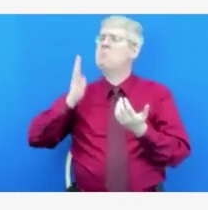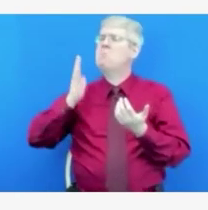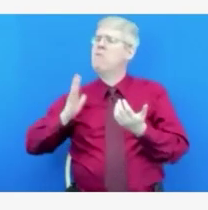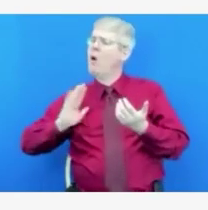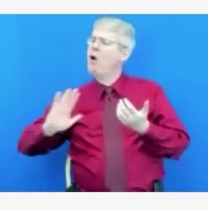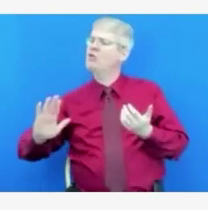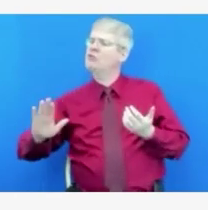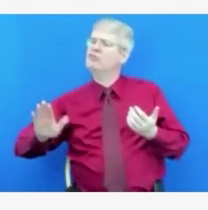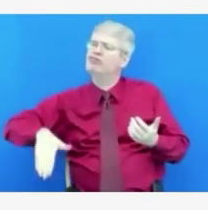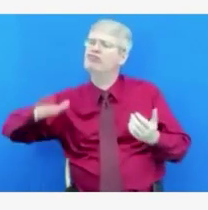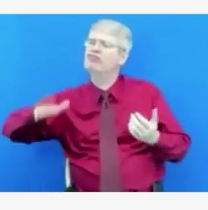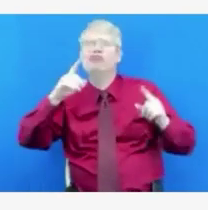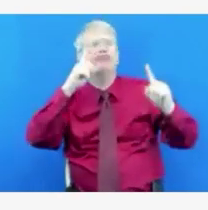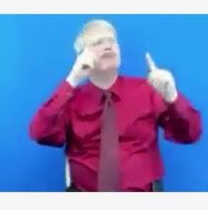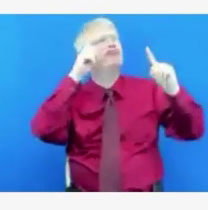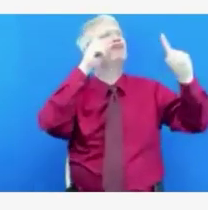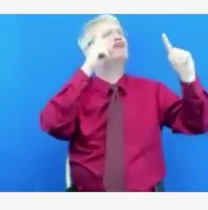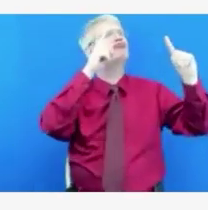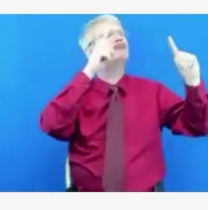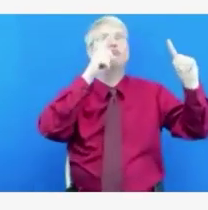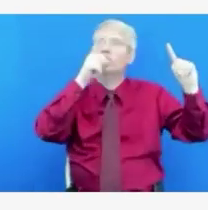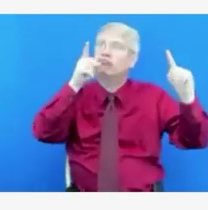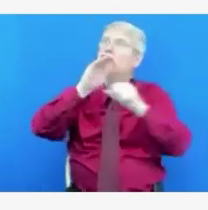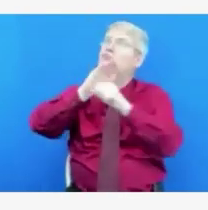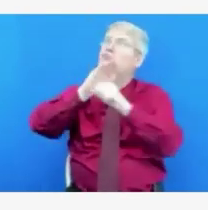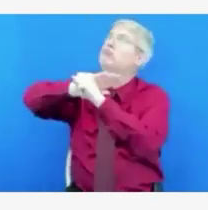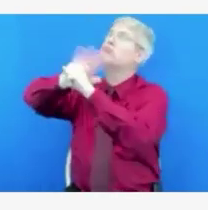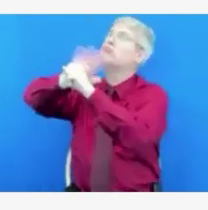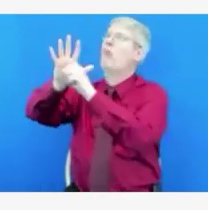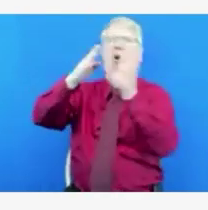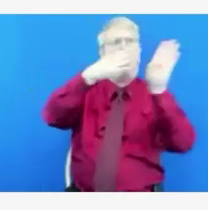glad to be seeing that. But I can't speak to nursing specifically.